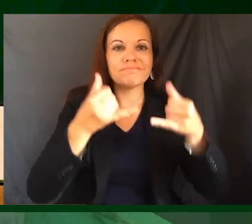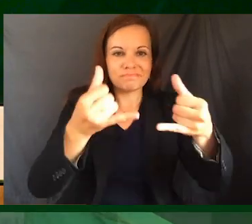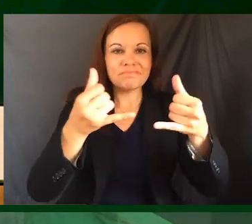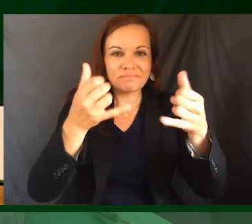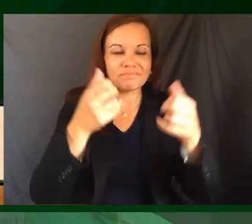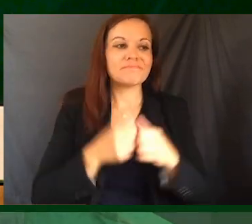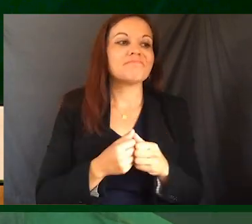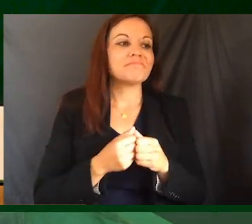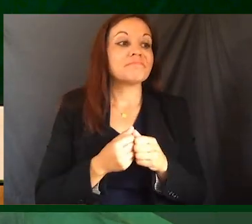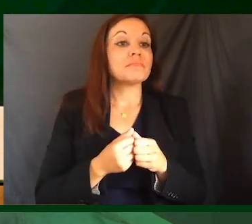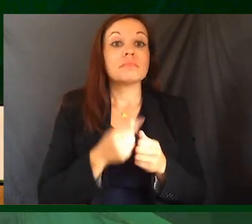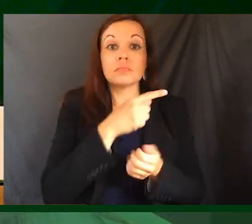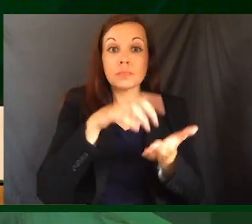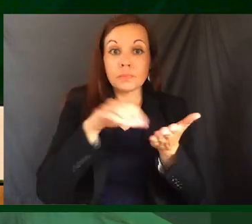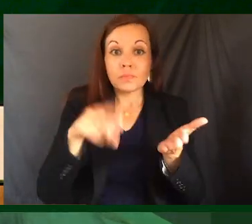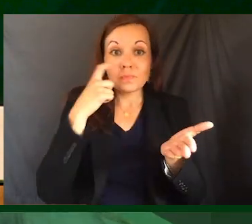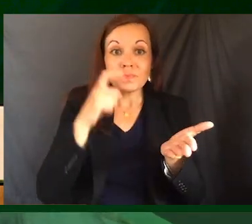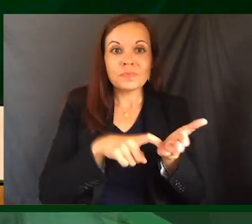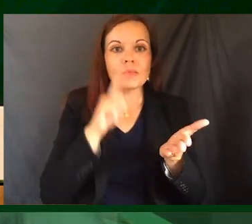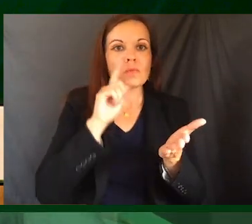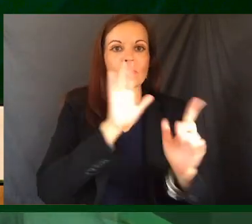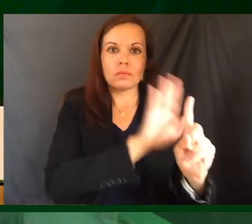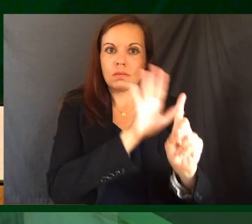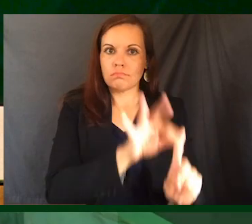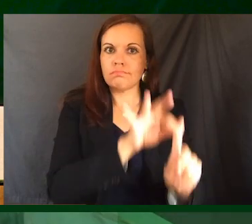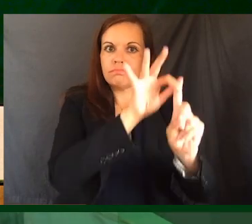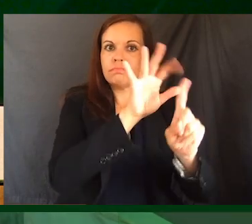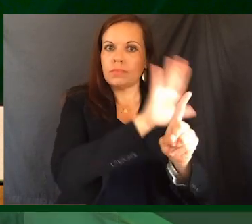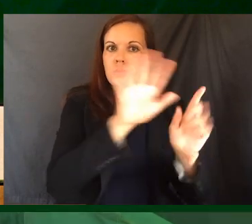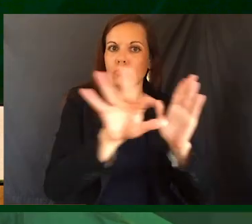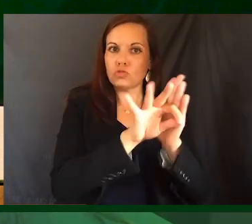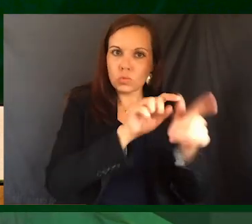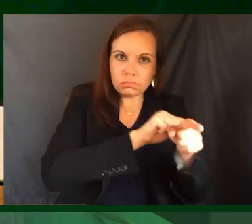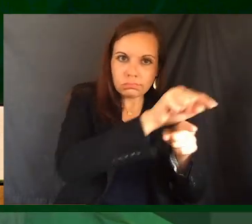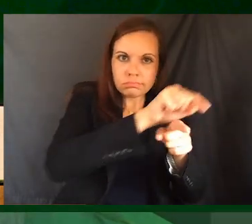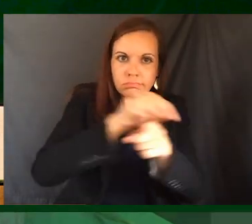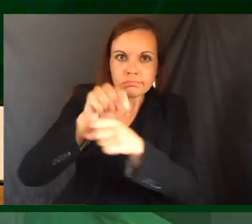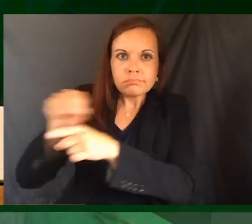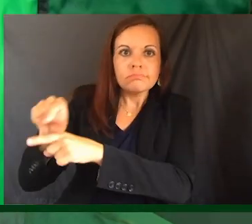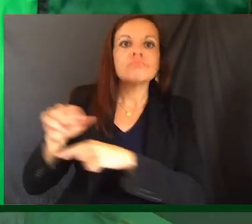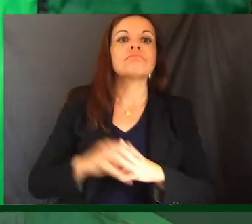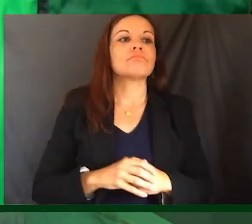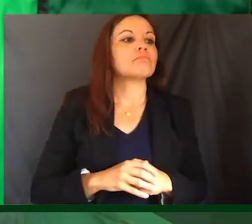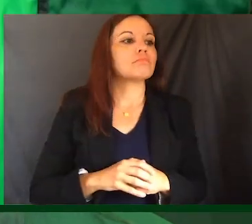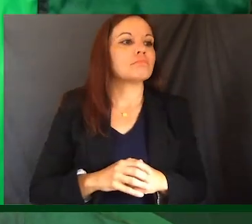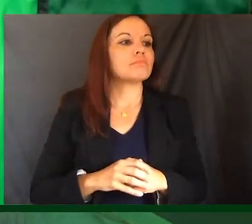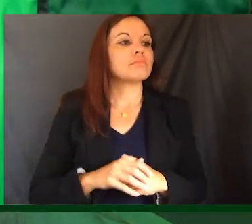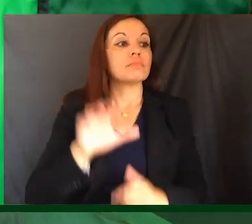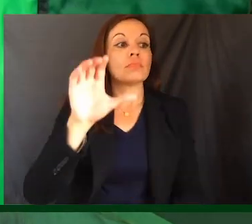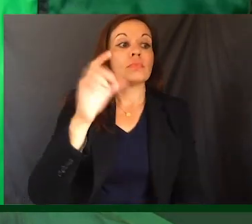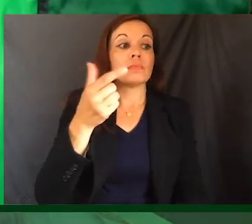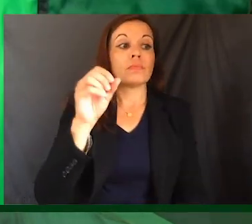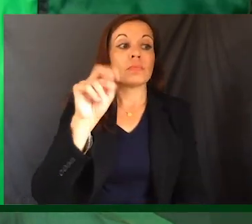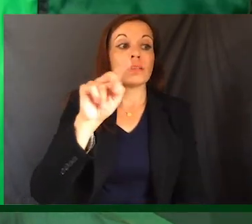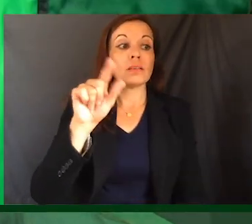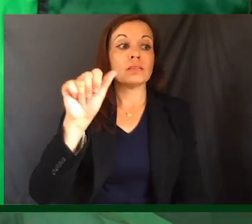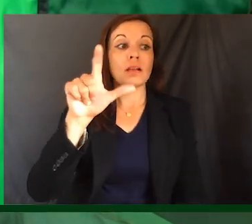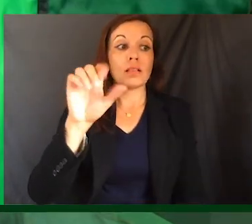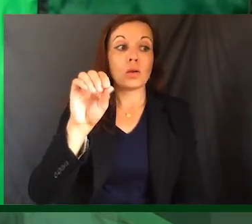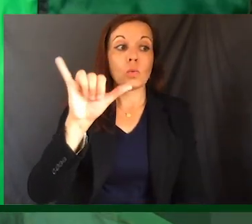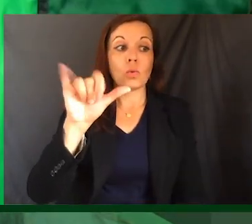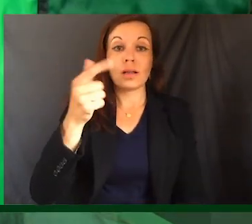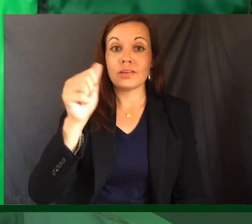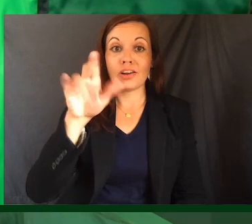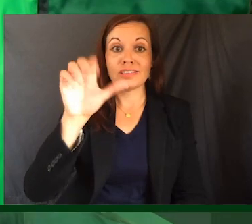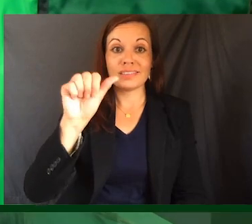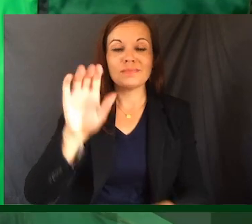being recognized for achieving distinction in their chosen disciplines and specialties. This ganiges,